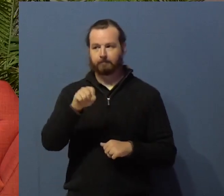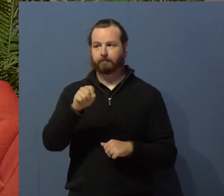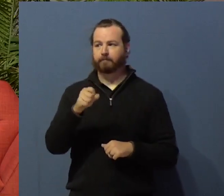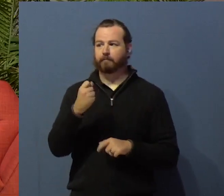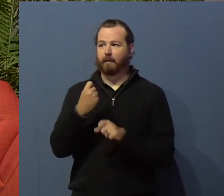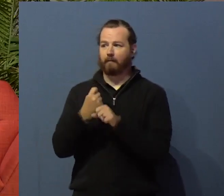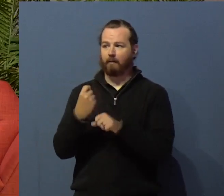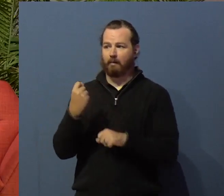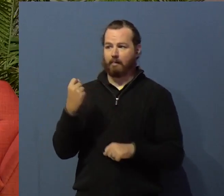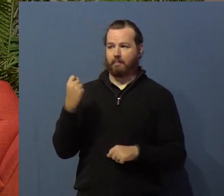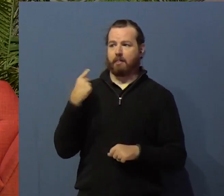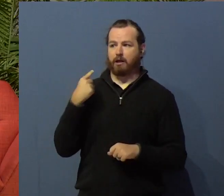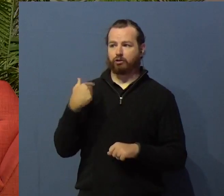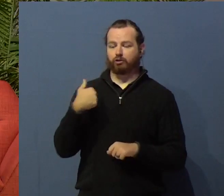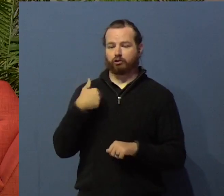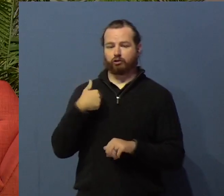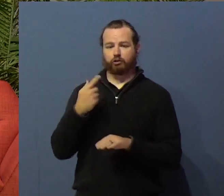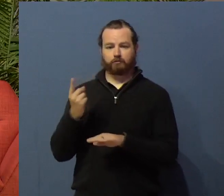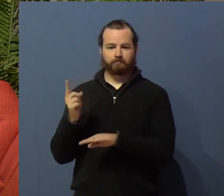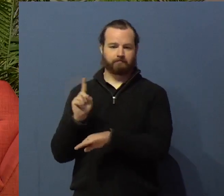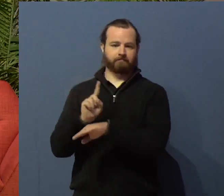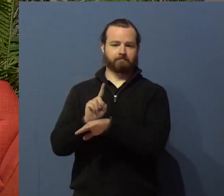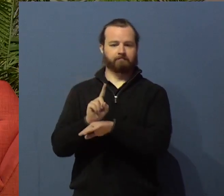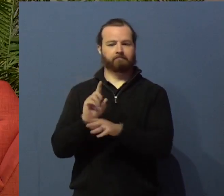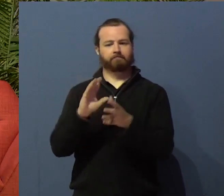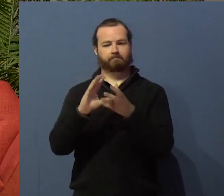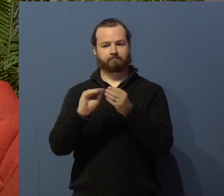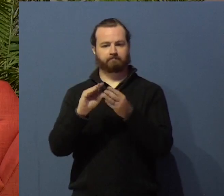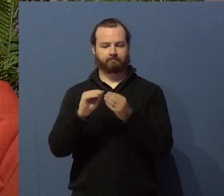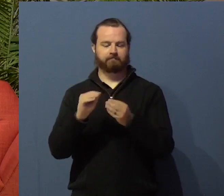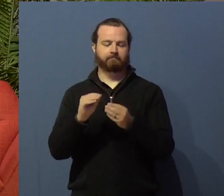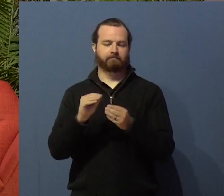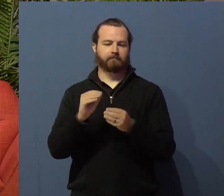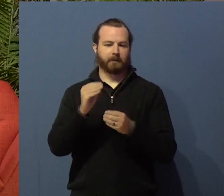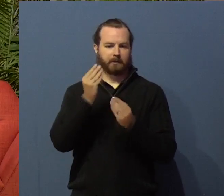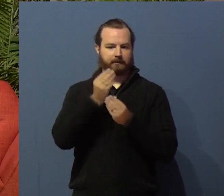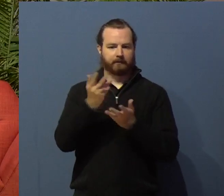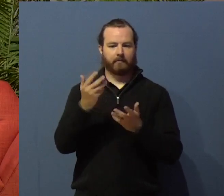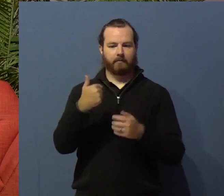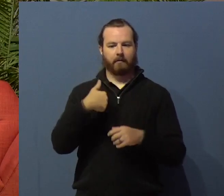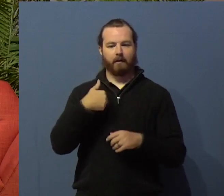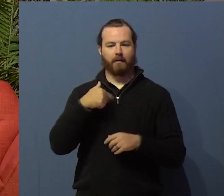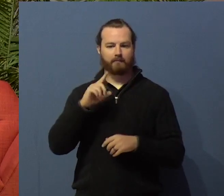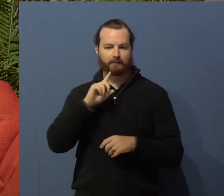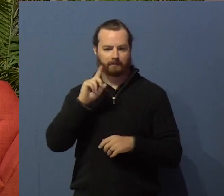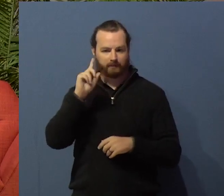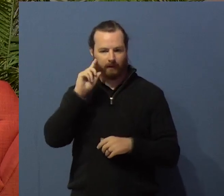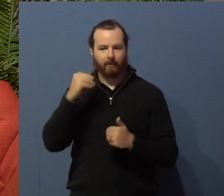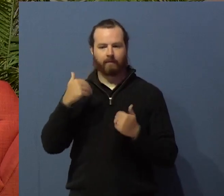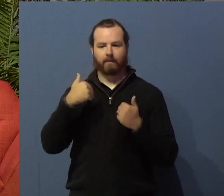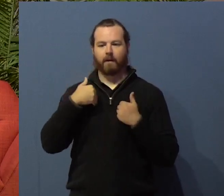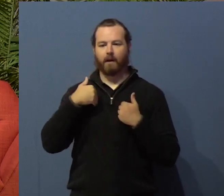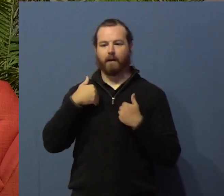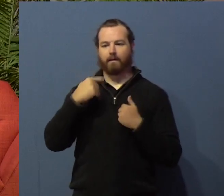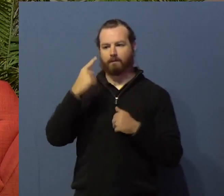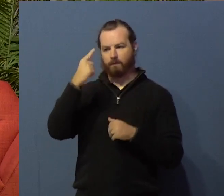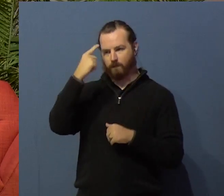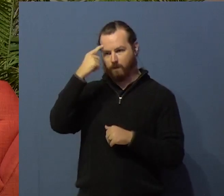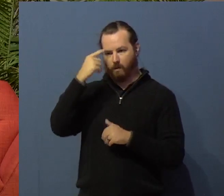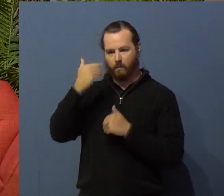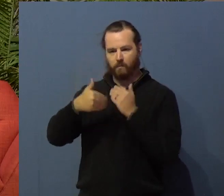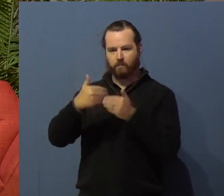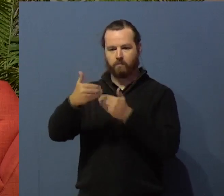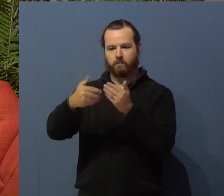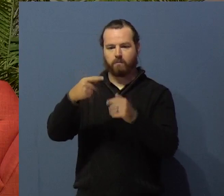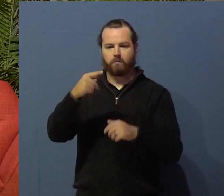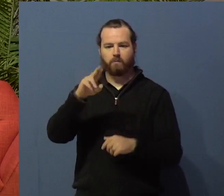last year, I am deaf, I have processing disorder, which makes me kind of like an autistic person, and